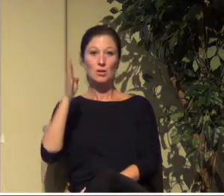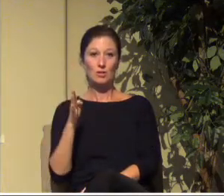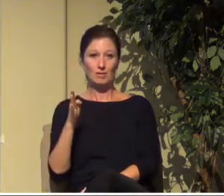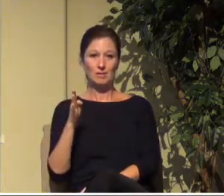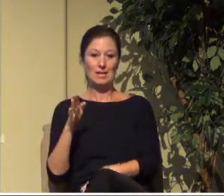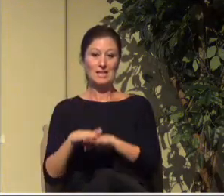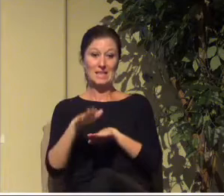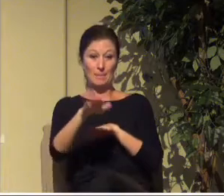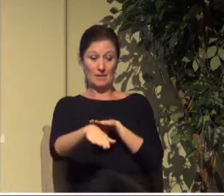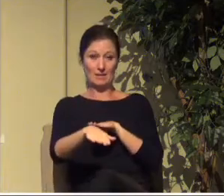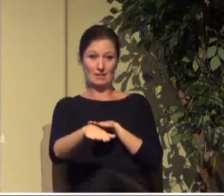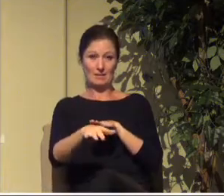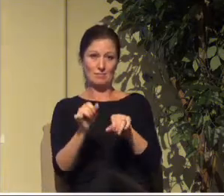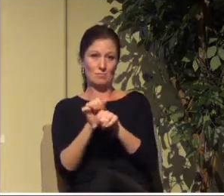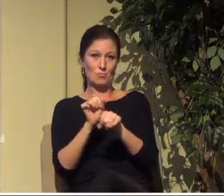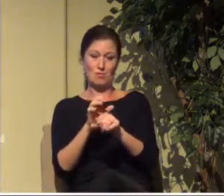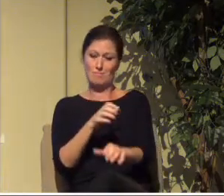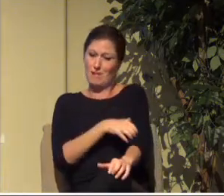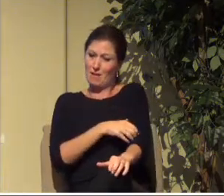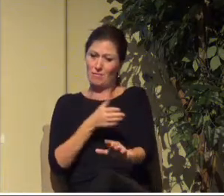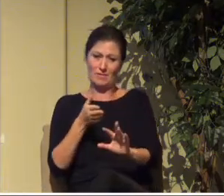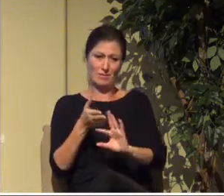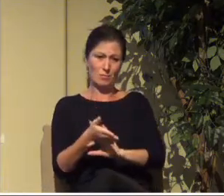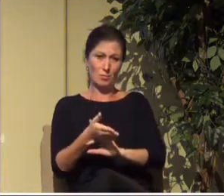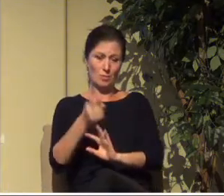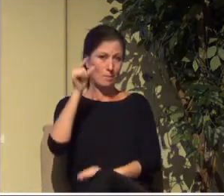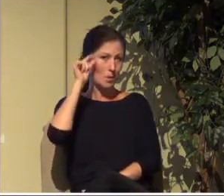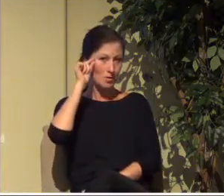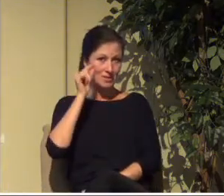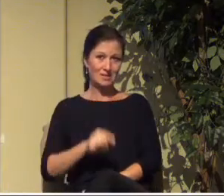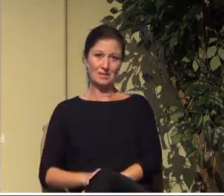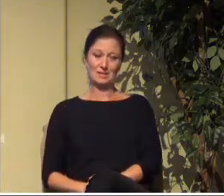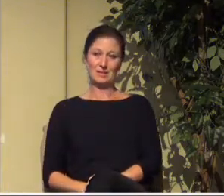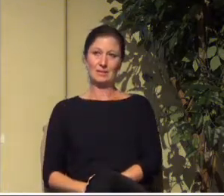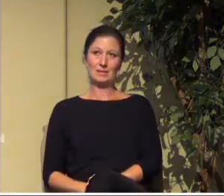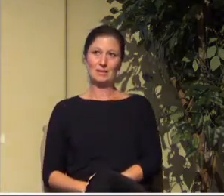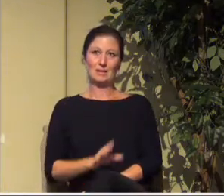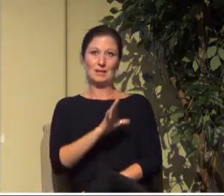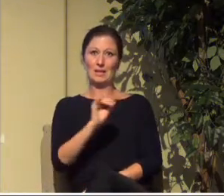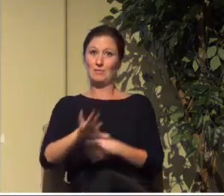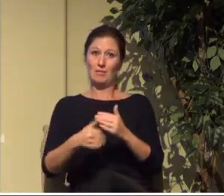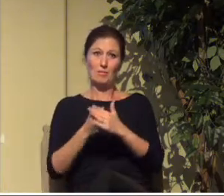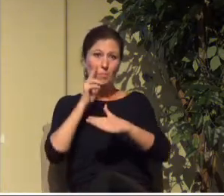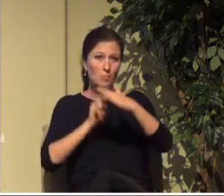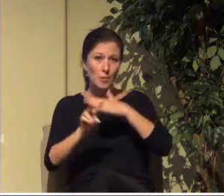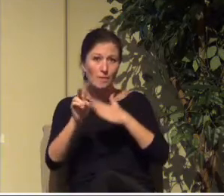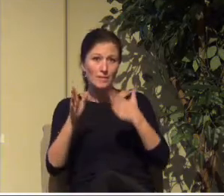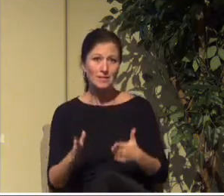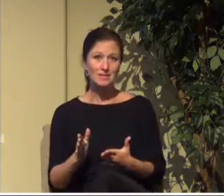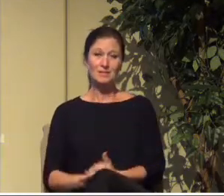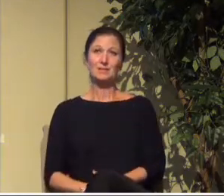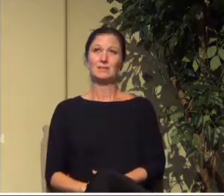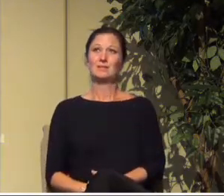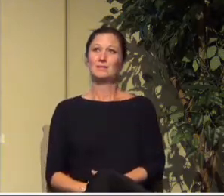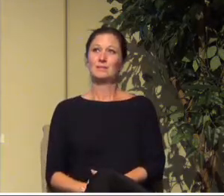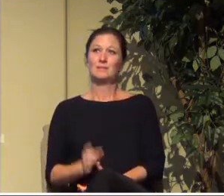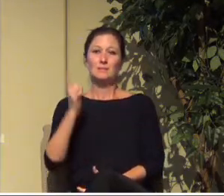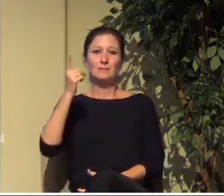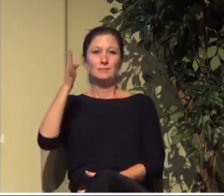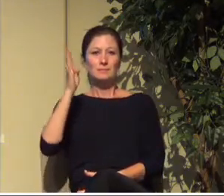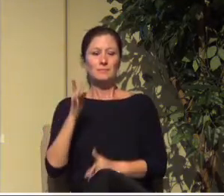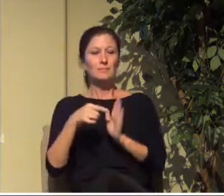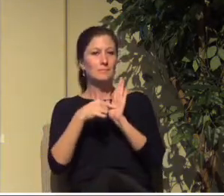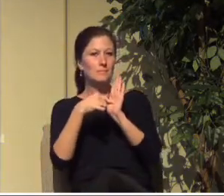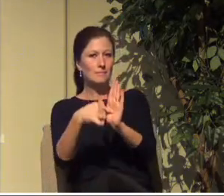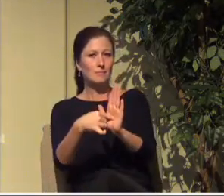the kings, especially David and others. And then God speaks through the prophets and so on. So all this time God has been slowly expanding people's